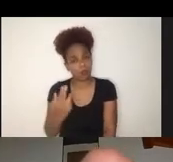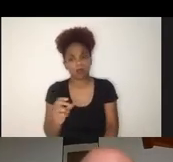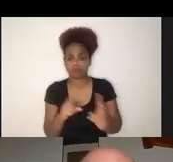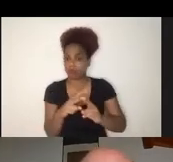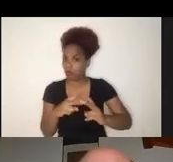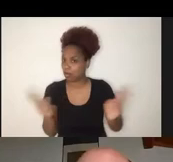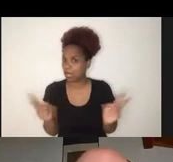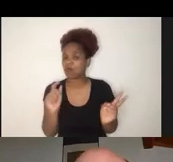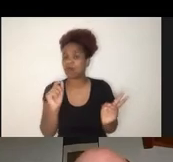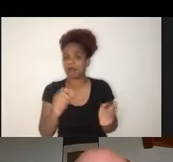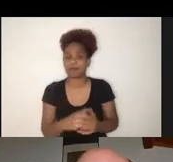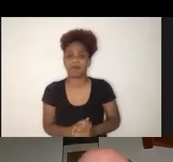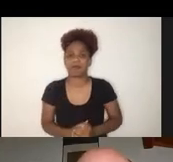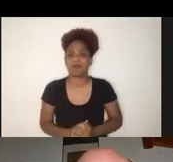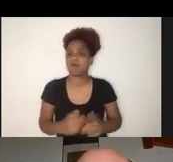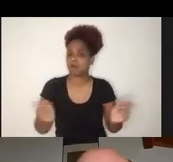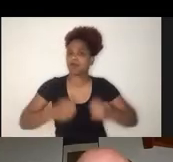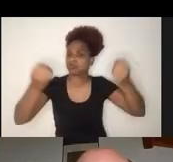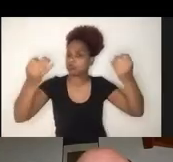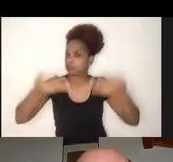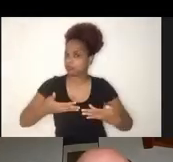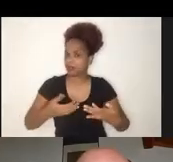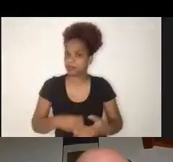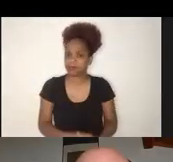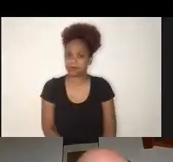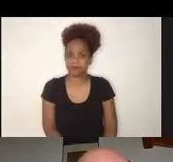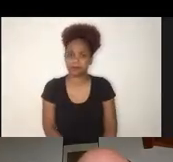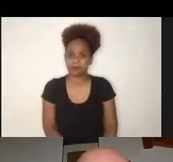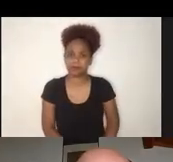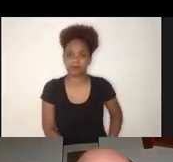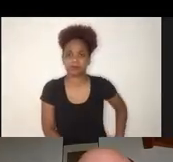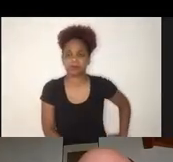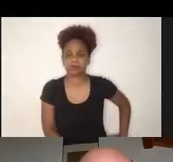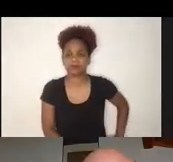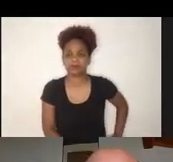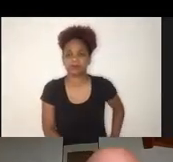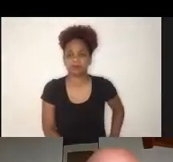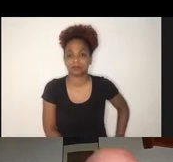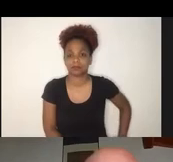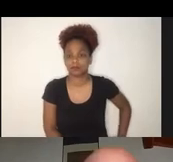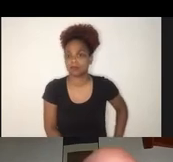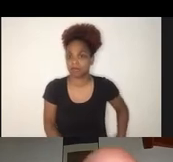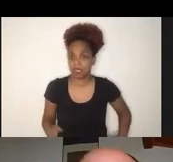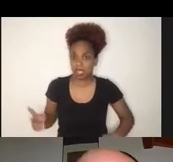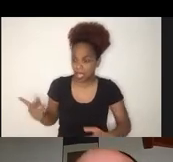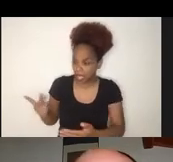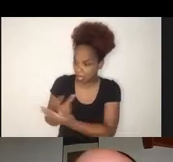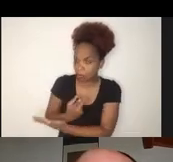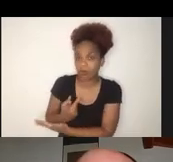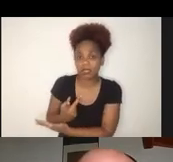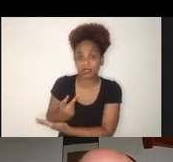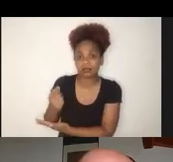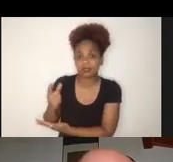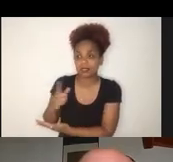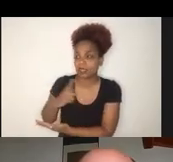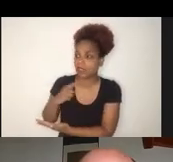this has taken, this has happened in a smooth way, in a successful way. In all countries, you have